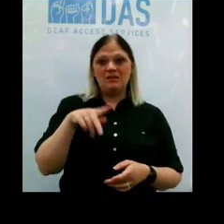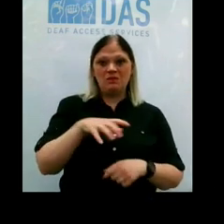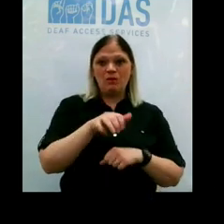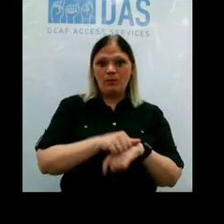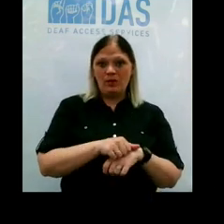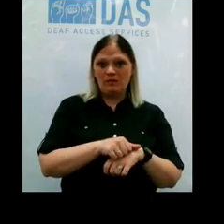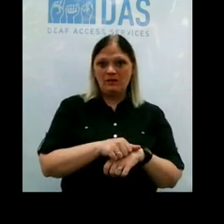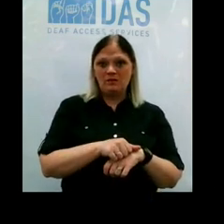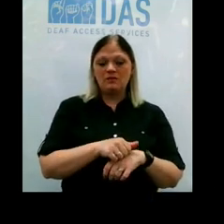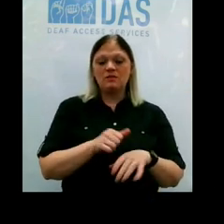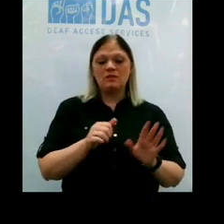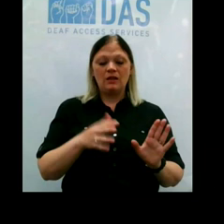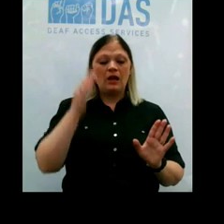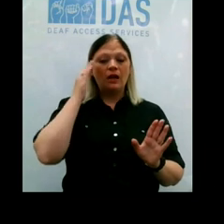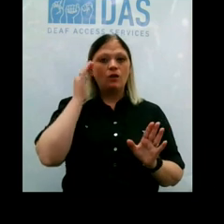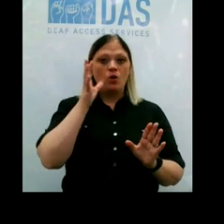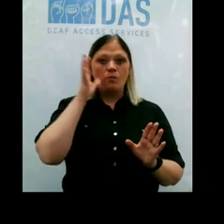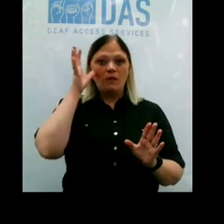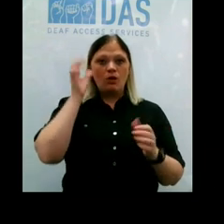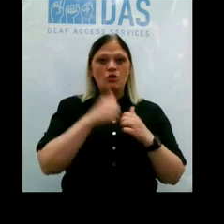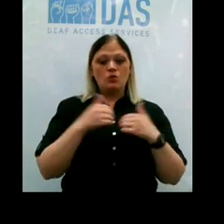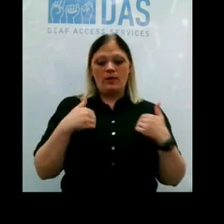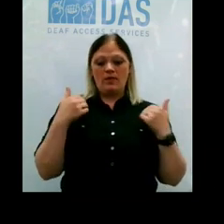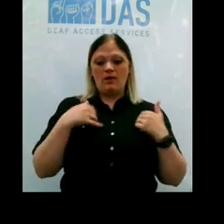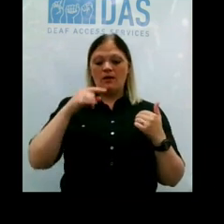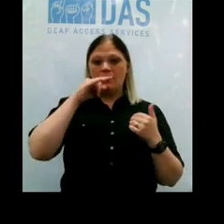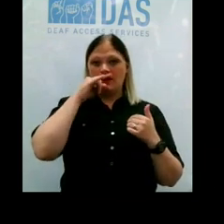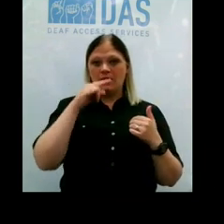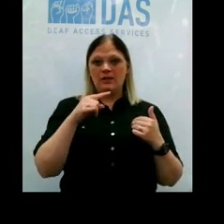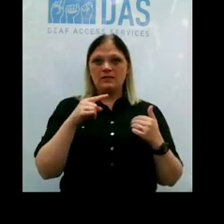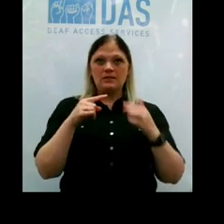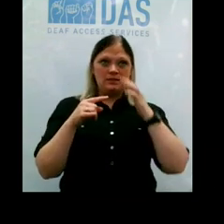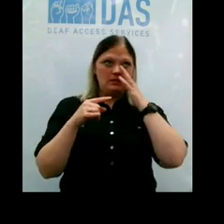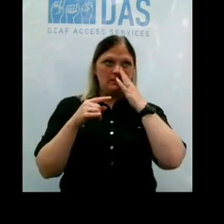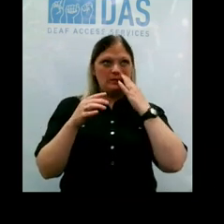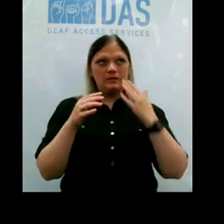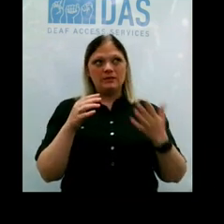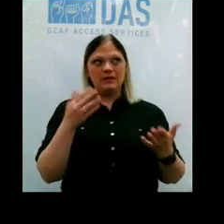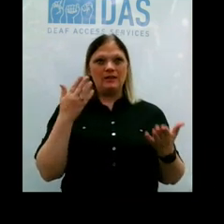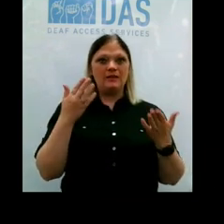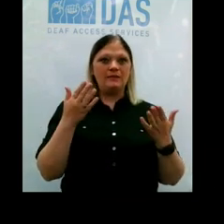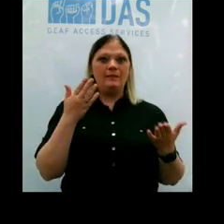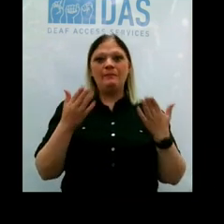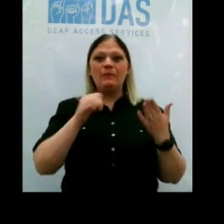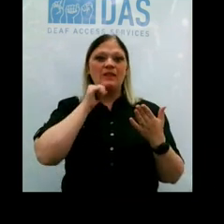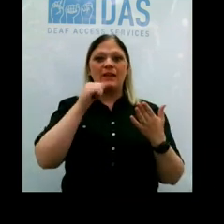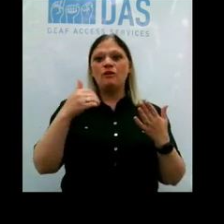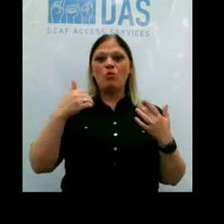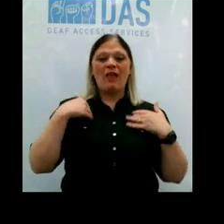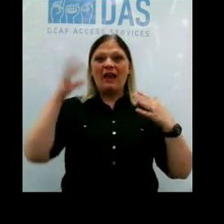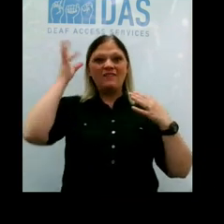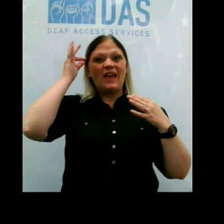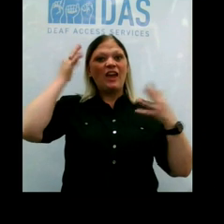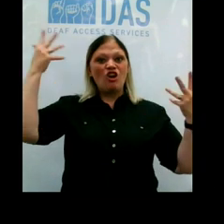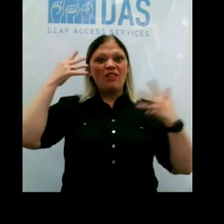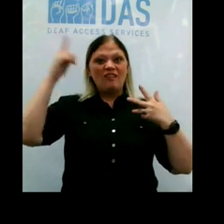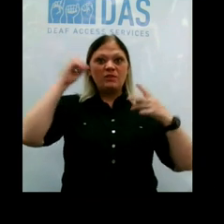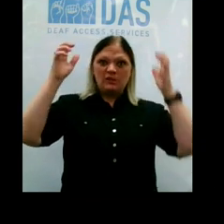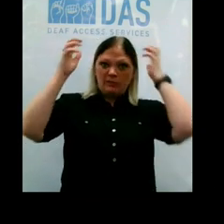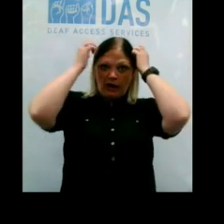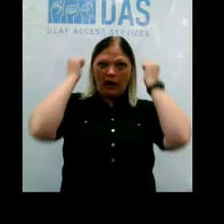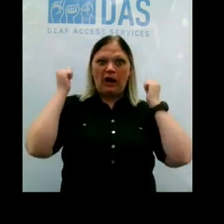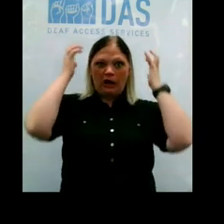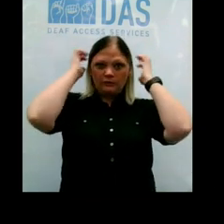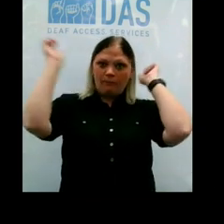So I know that parents of young kids are, you know, they may not have any hair left because they've been pulling it out because it's been a really frustrating